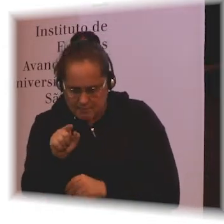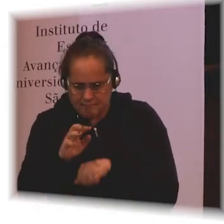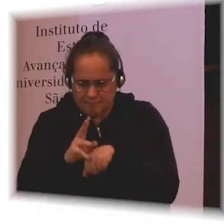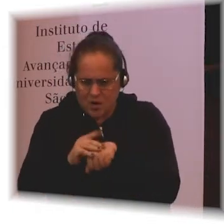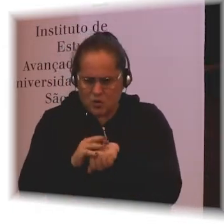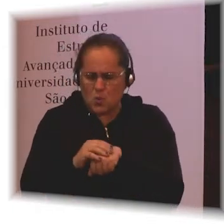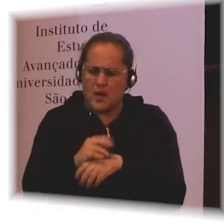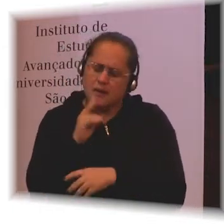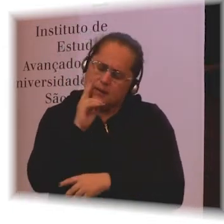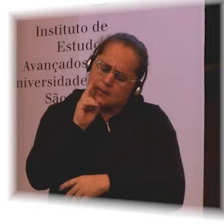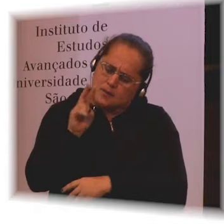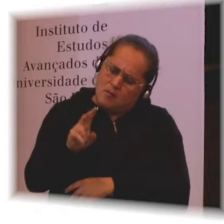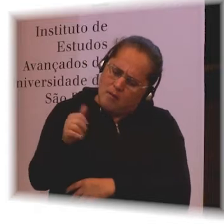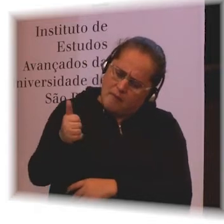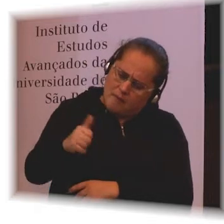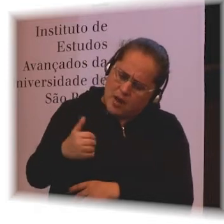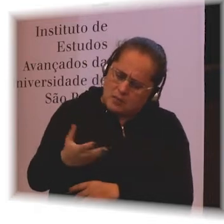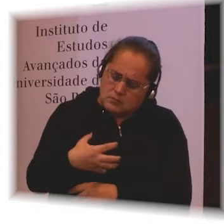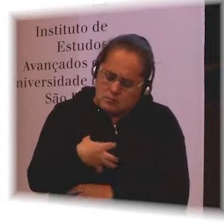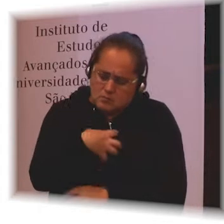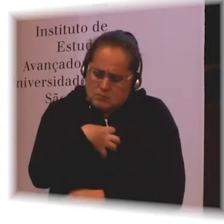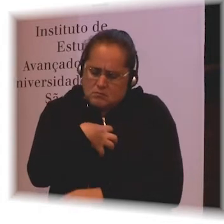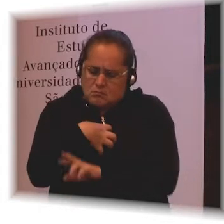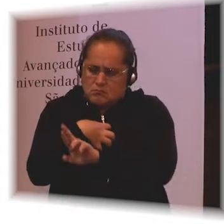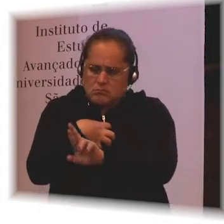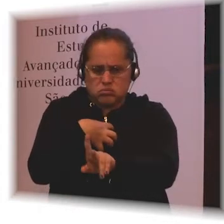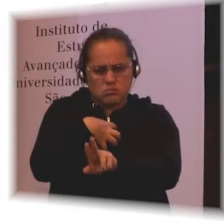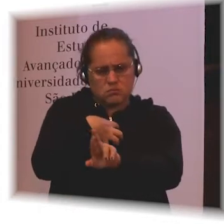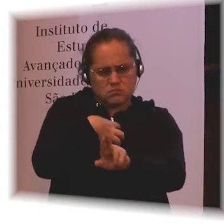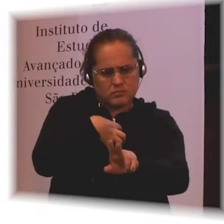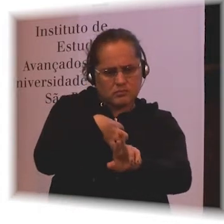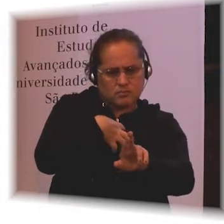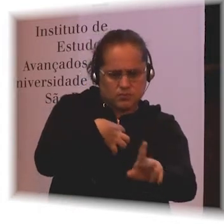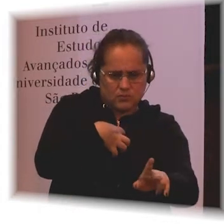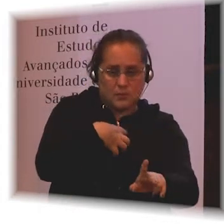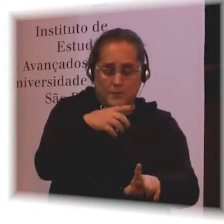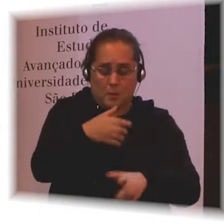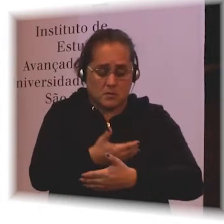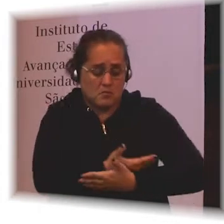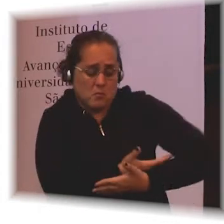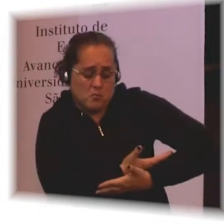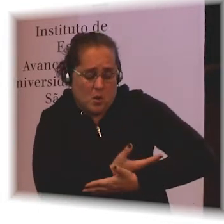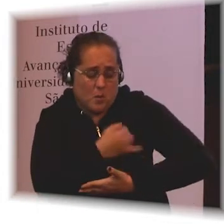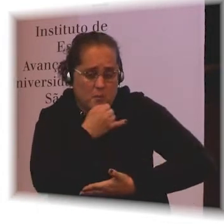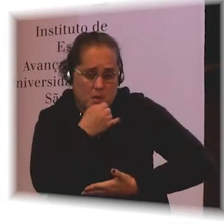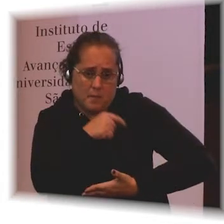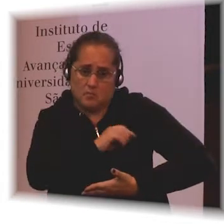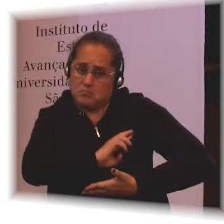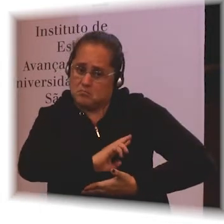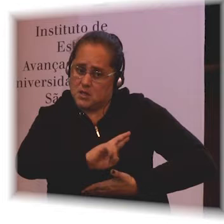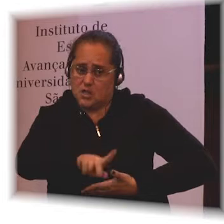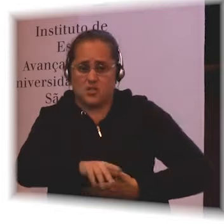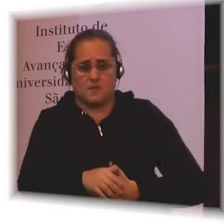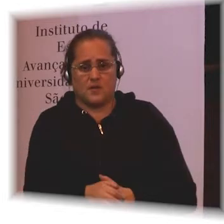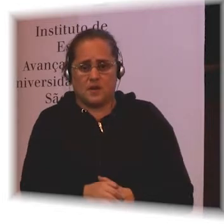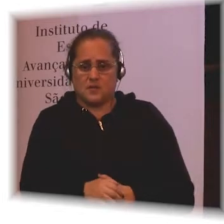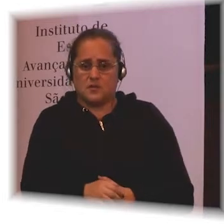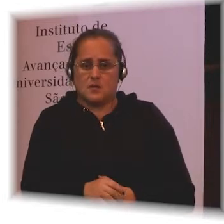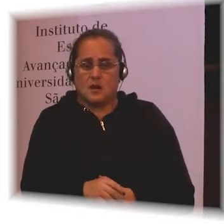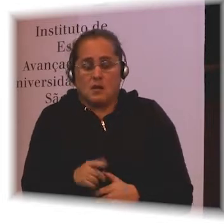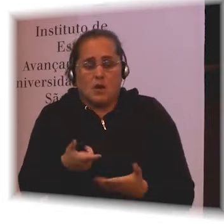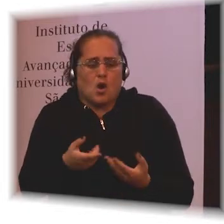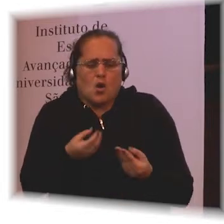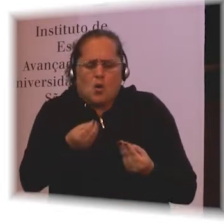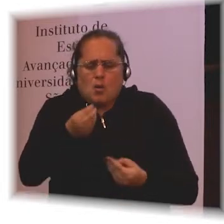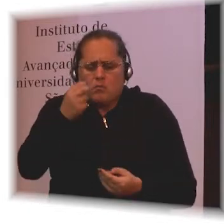of Zika. The different symptoms of the baby. What happens to the cognitive development and so on of the baby. But there has